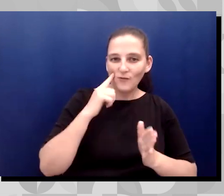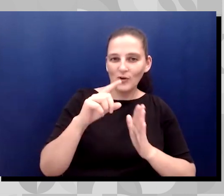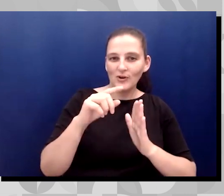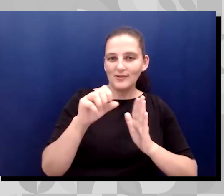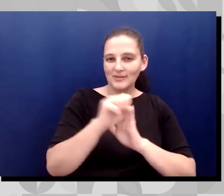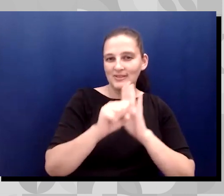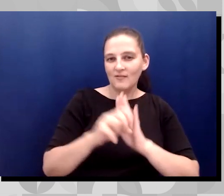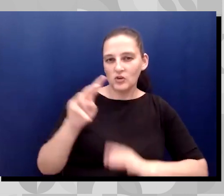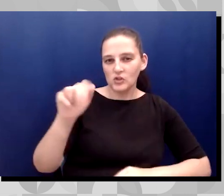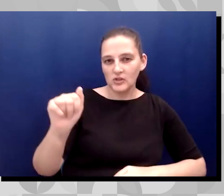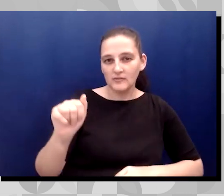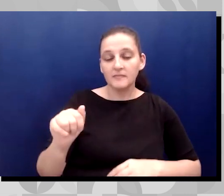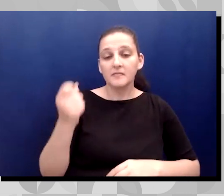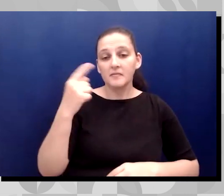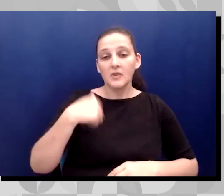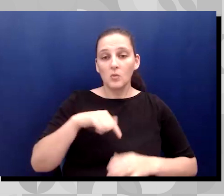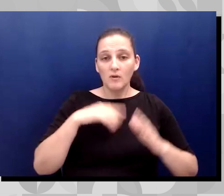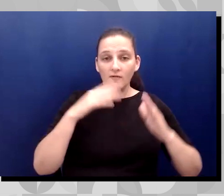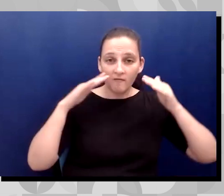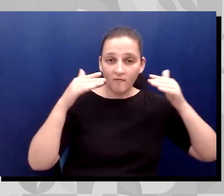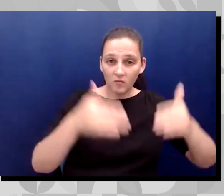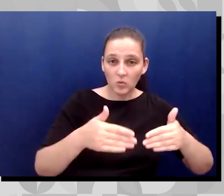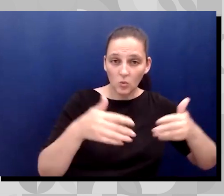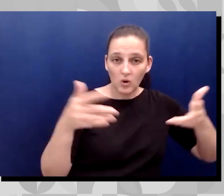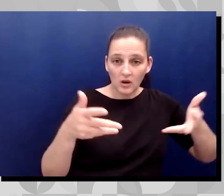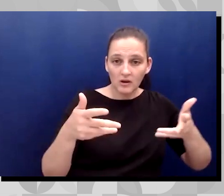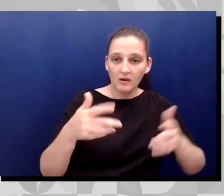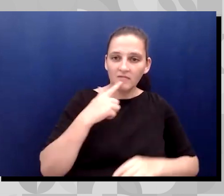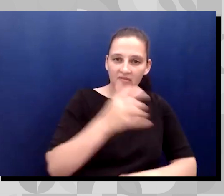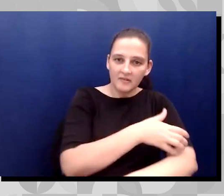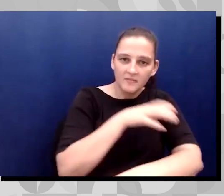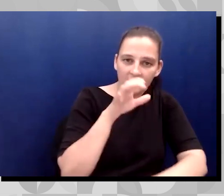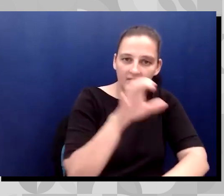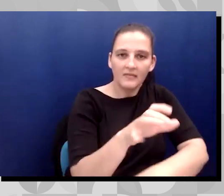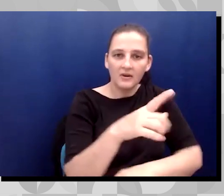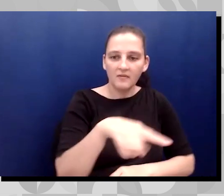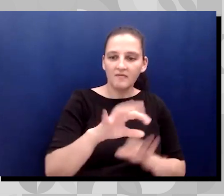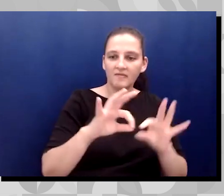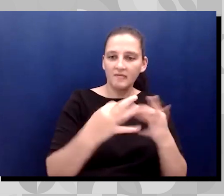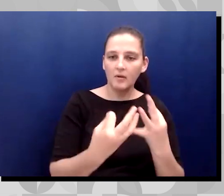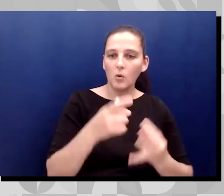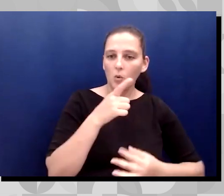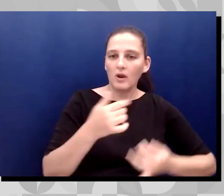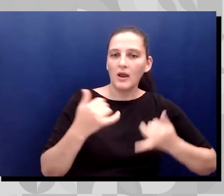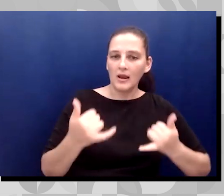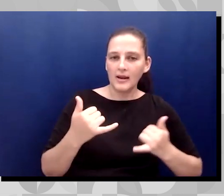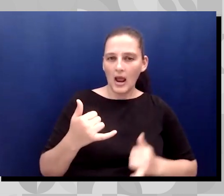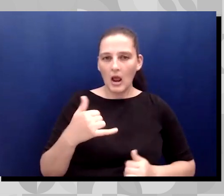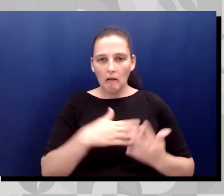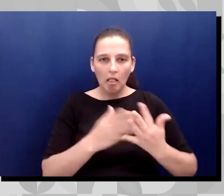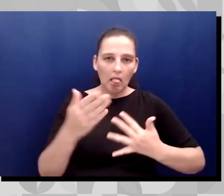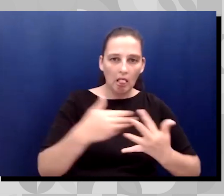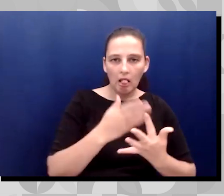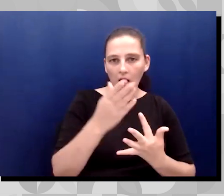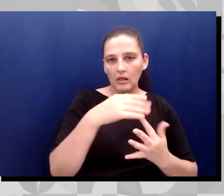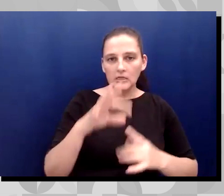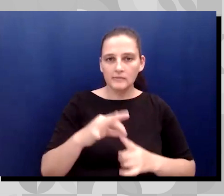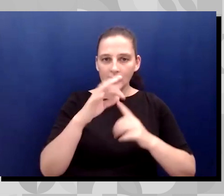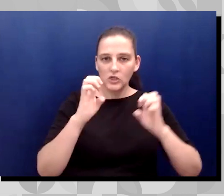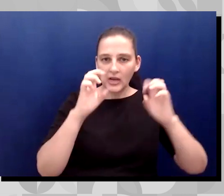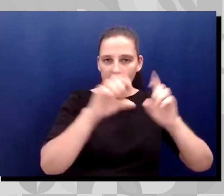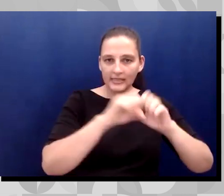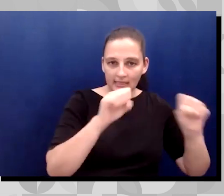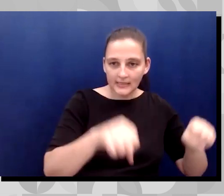central focus is really to be able to empower families who are currently navigating the special education system and disability services systems.